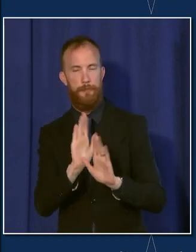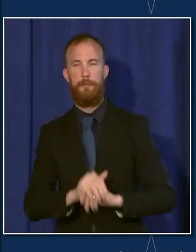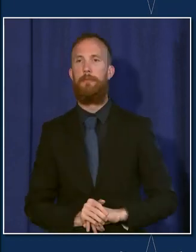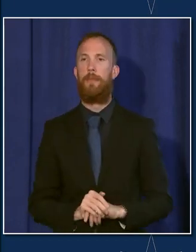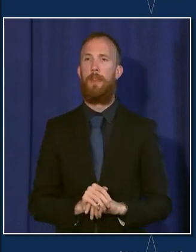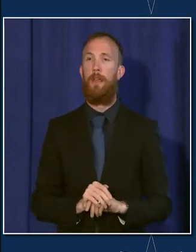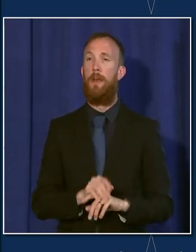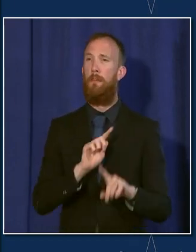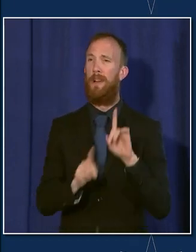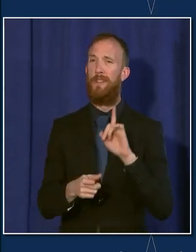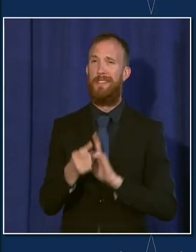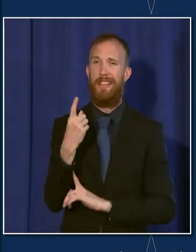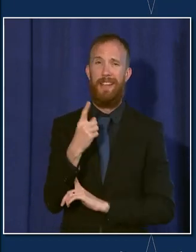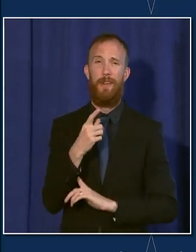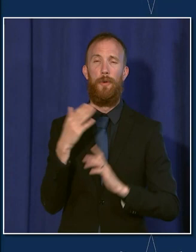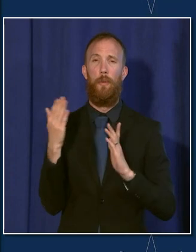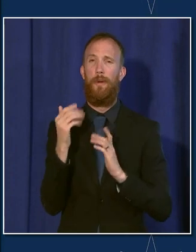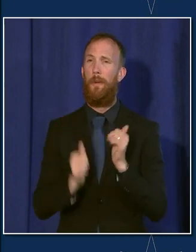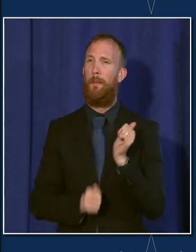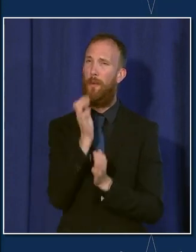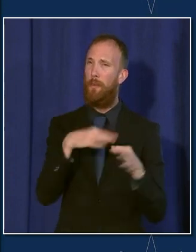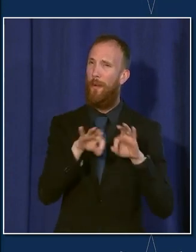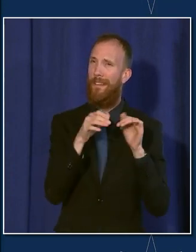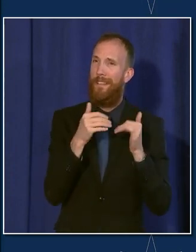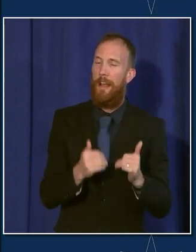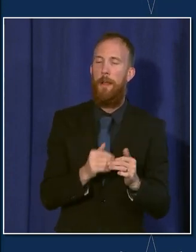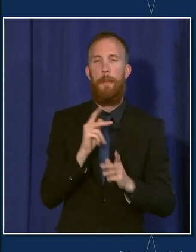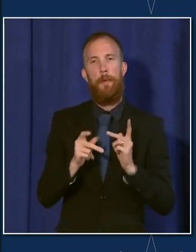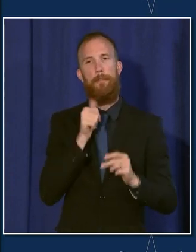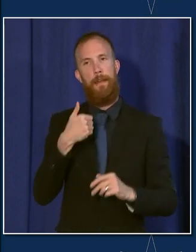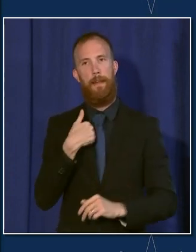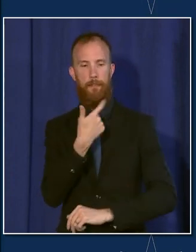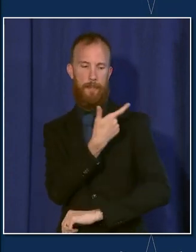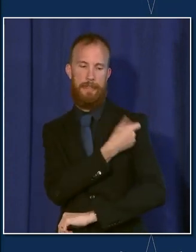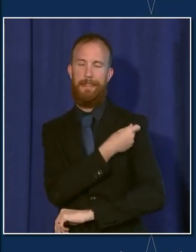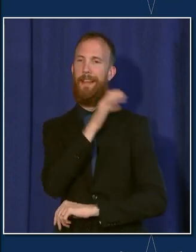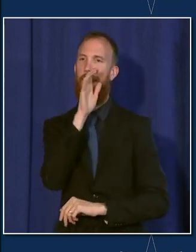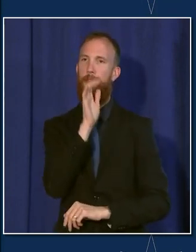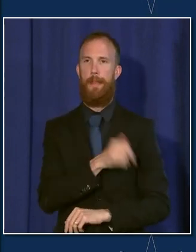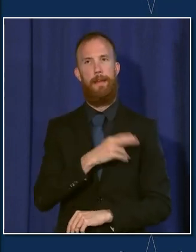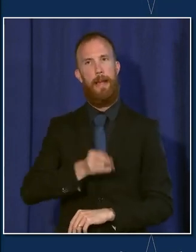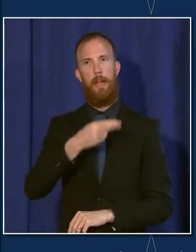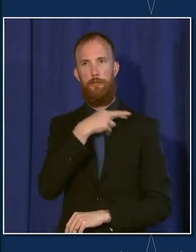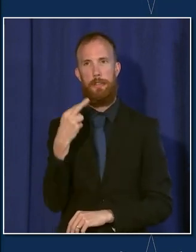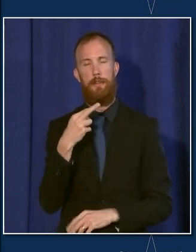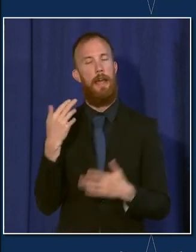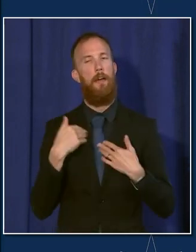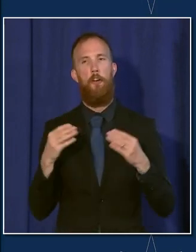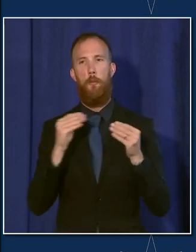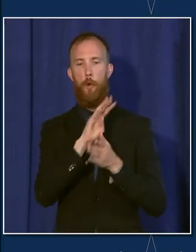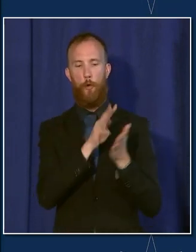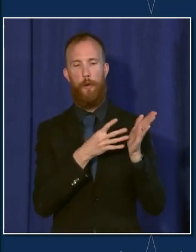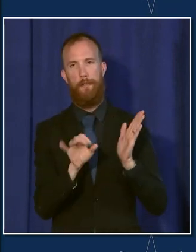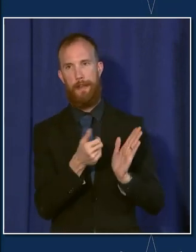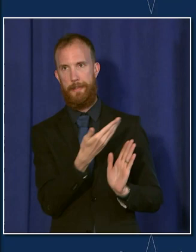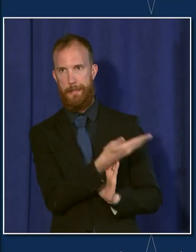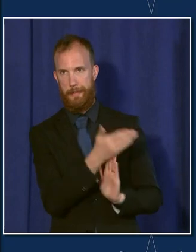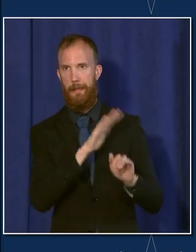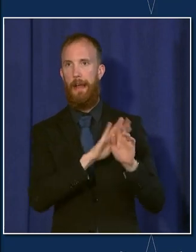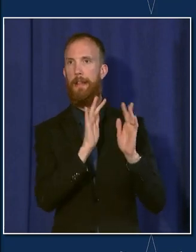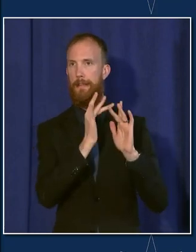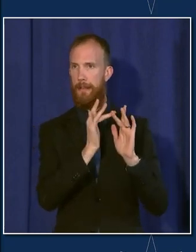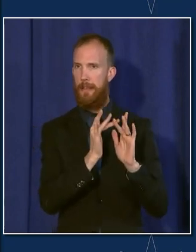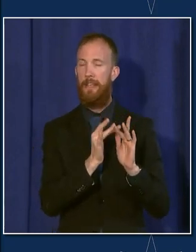people who are unvaccinated are at higher risk. We have a series of graphs, you'll be able to find these online that are comparing at the top